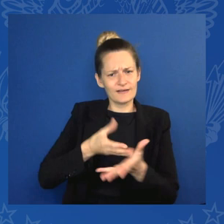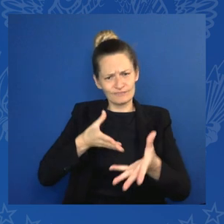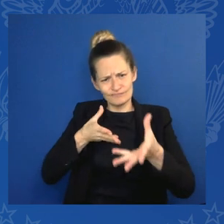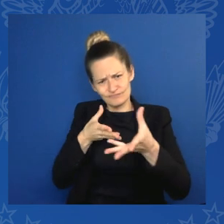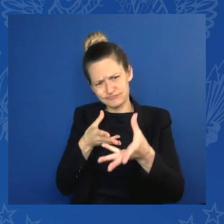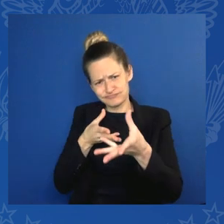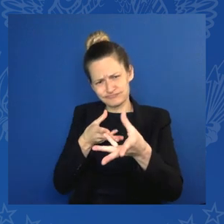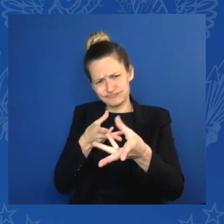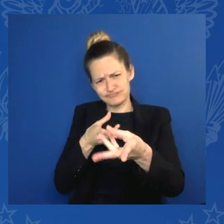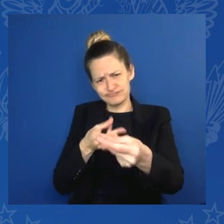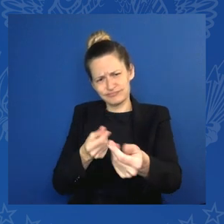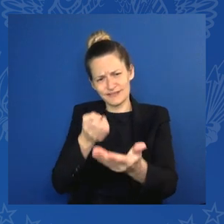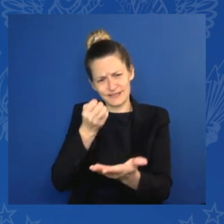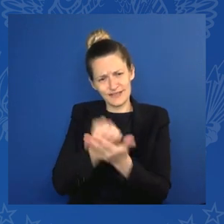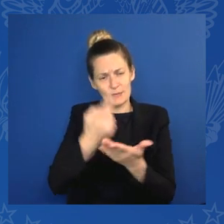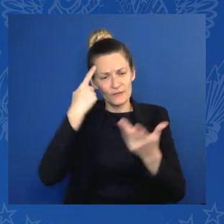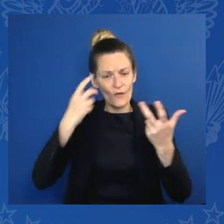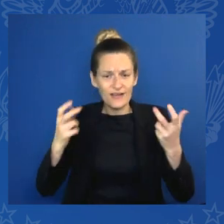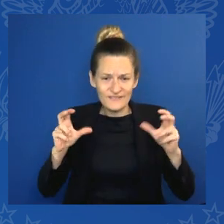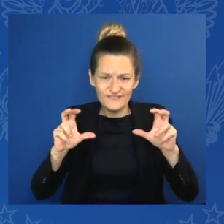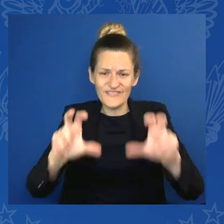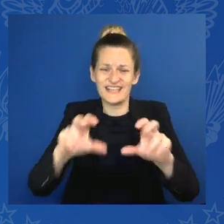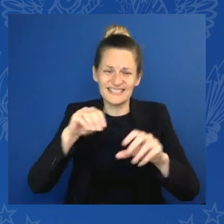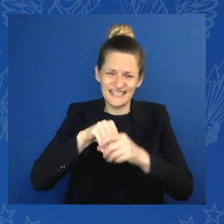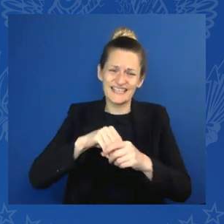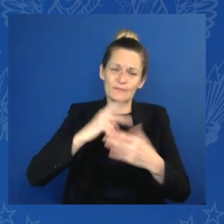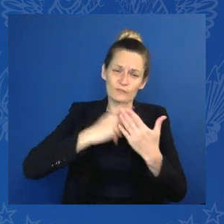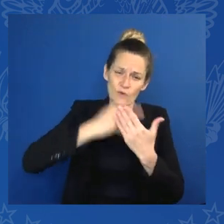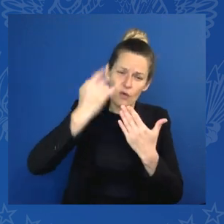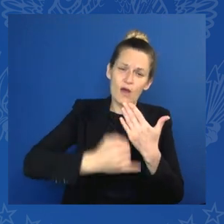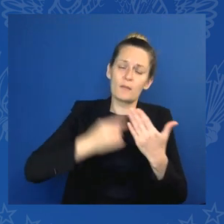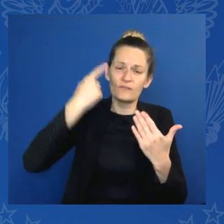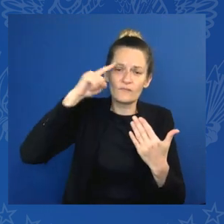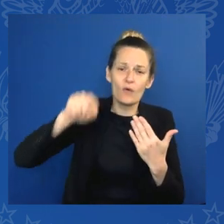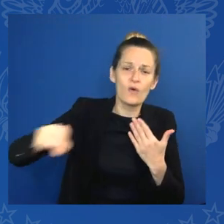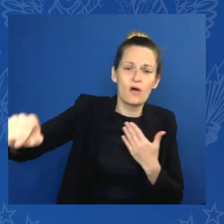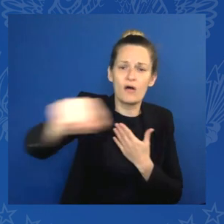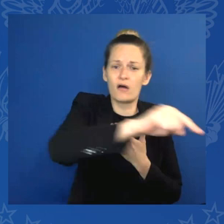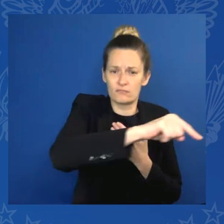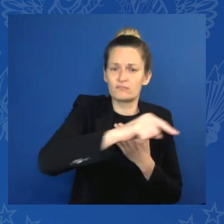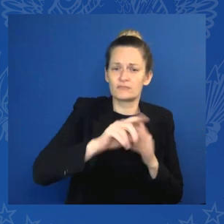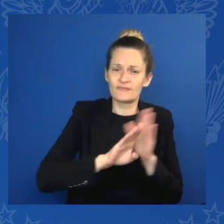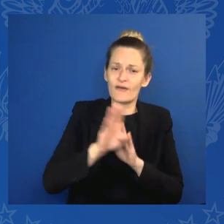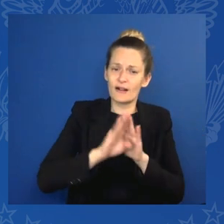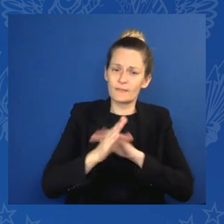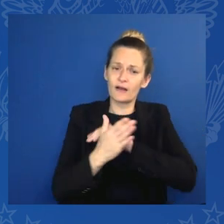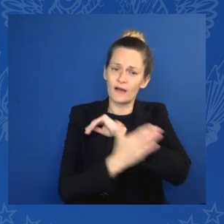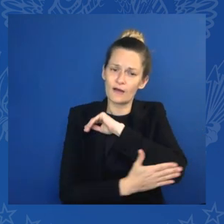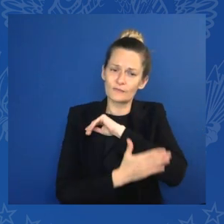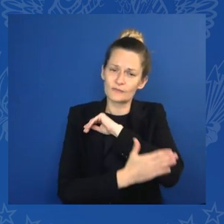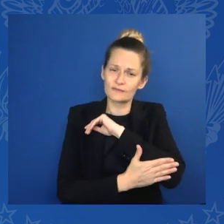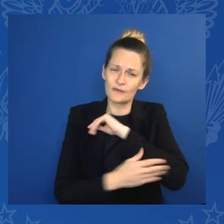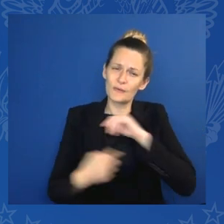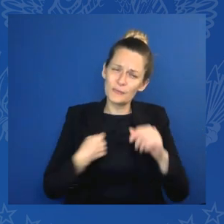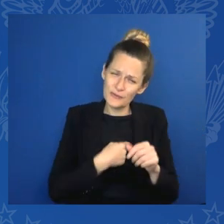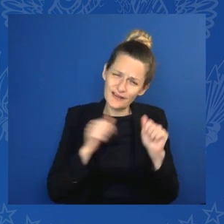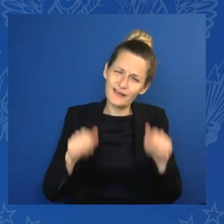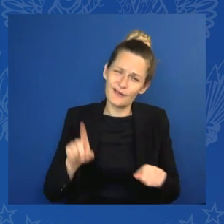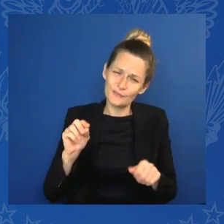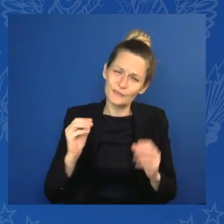projects in developing countries. We have to do more, and we also want to be in this effort